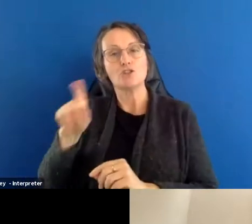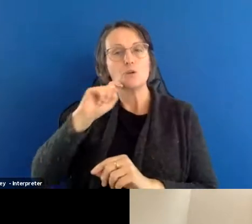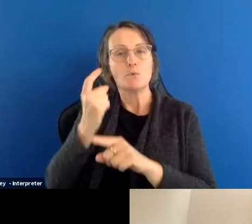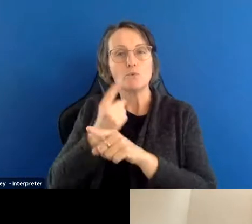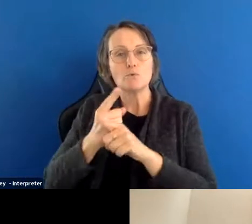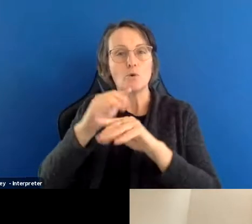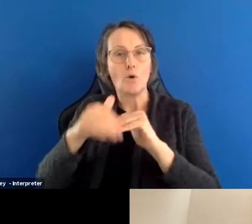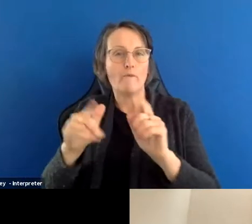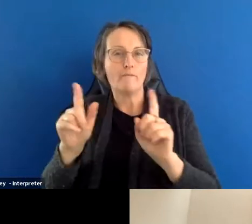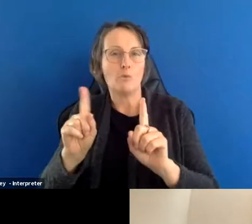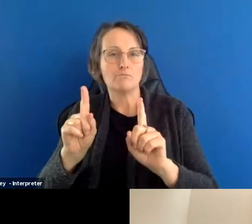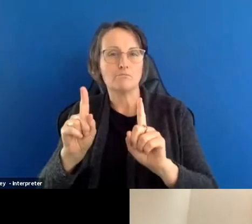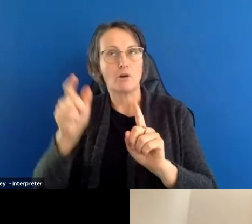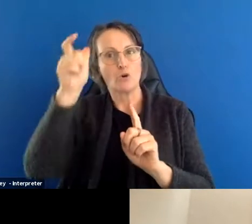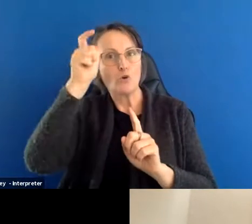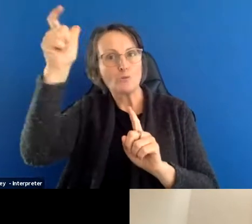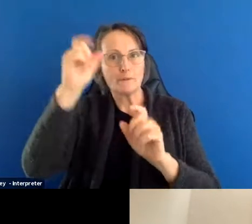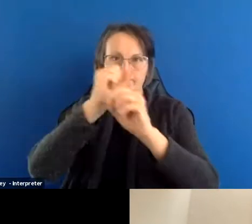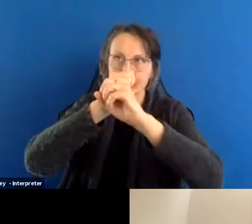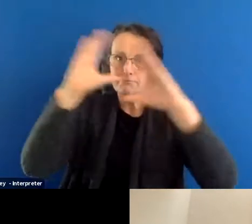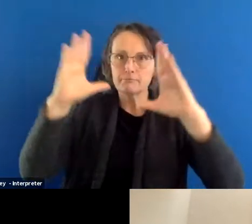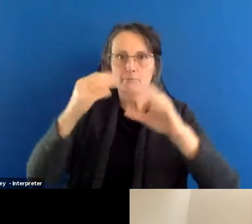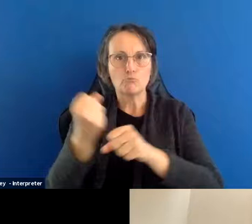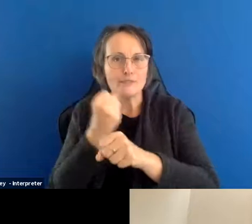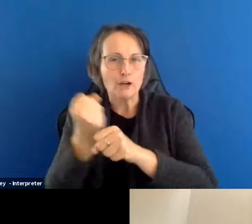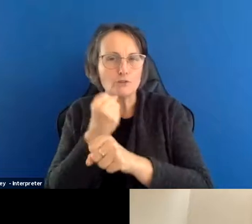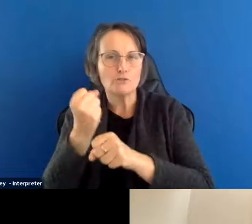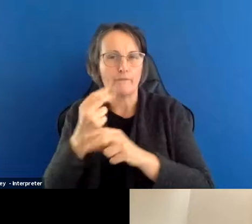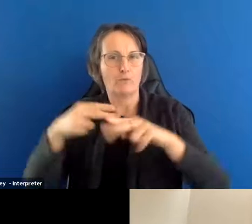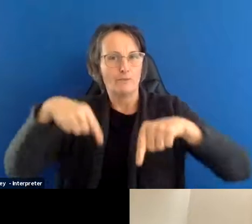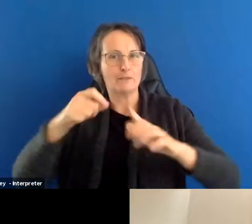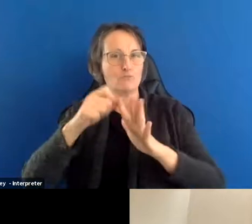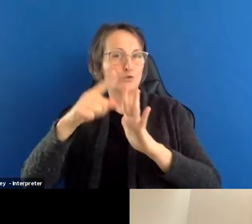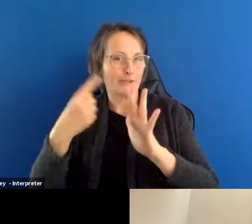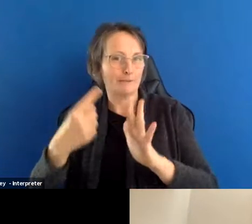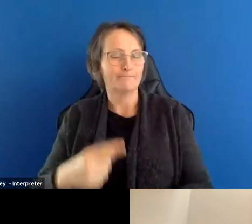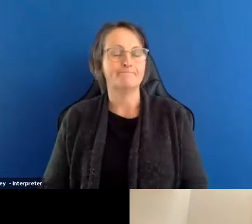of the conceptual aspects and the production aspects of this work.